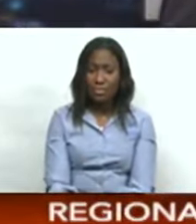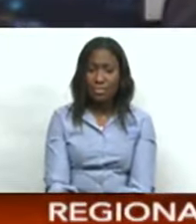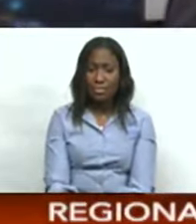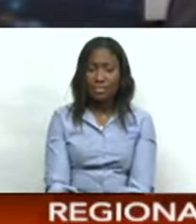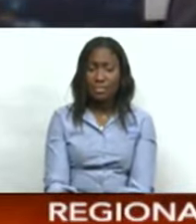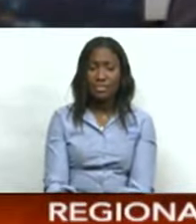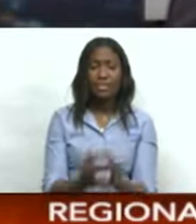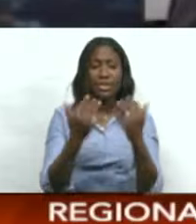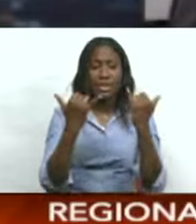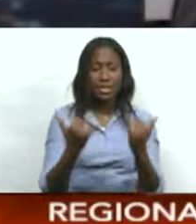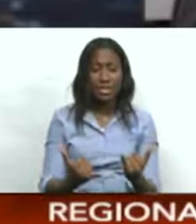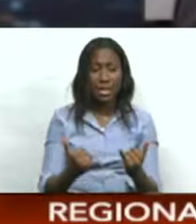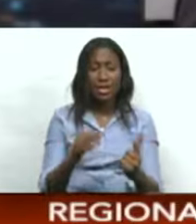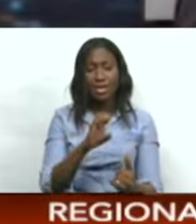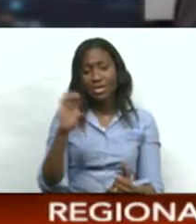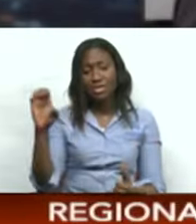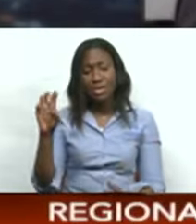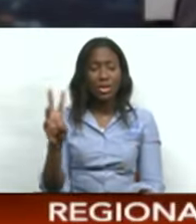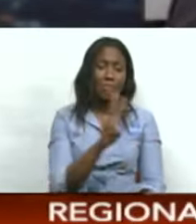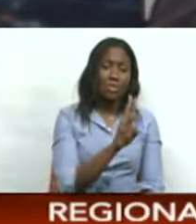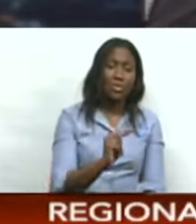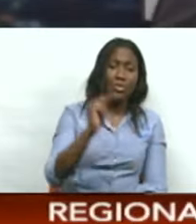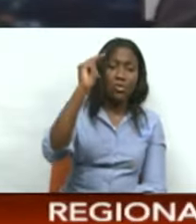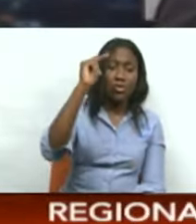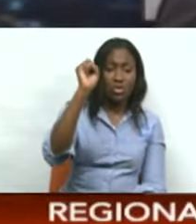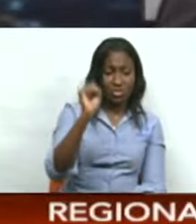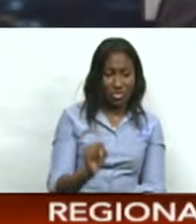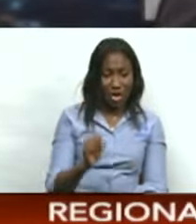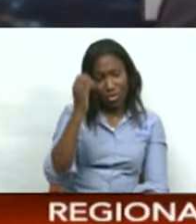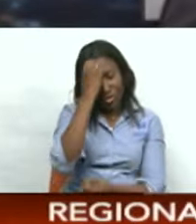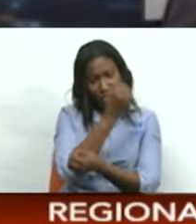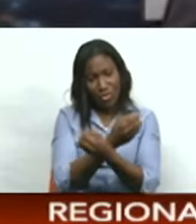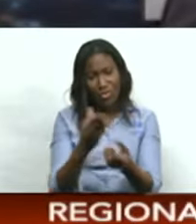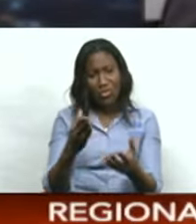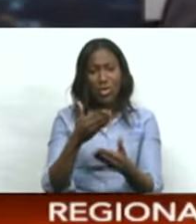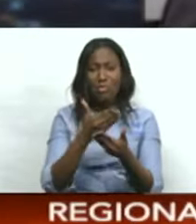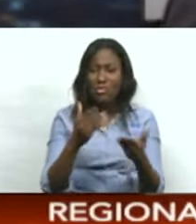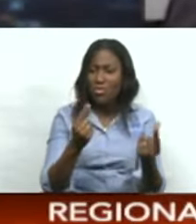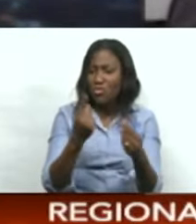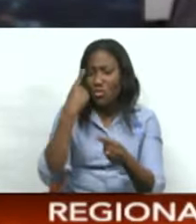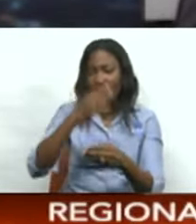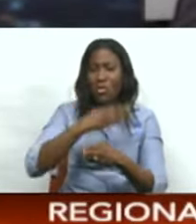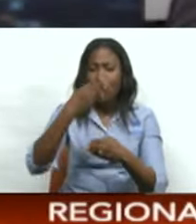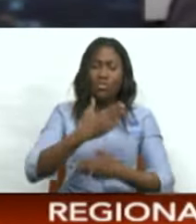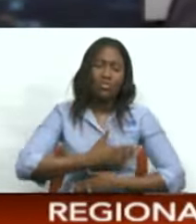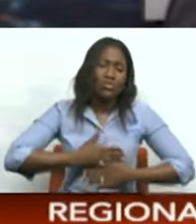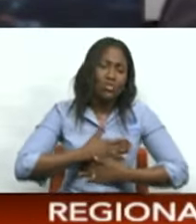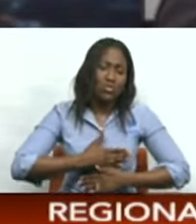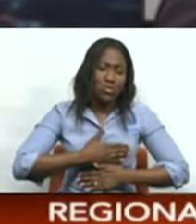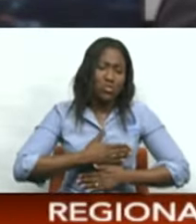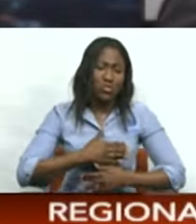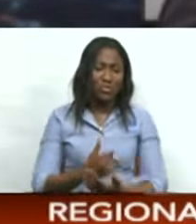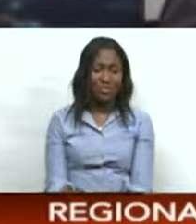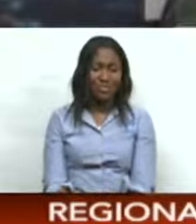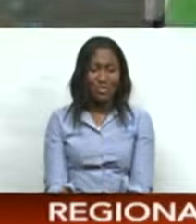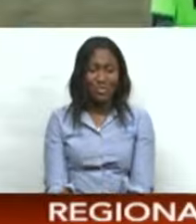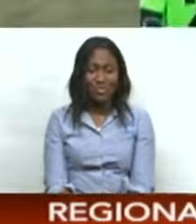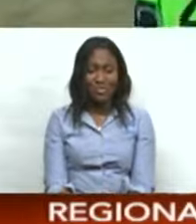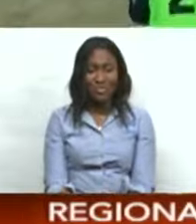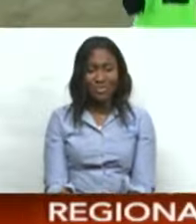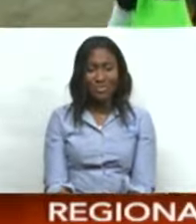Now from the east, west, north and south, we've got you covered with all of the sporting action this weekend. Here's your sport wrap.